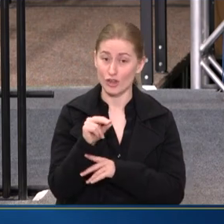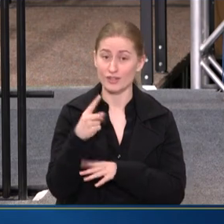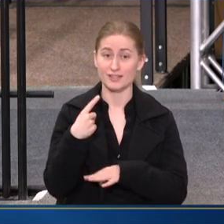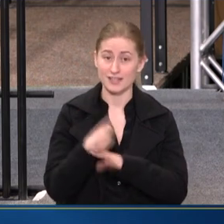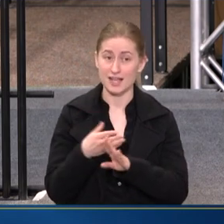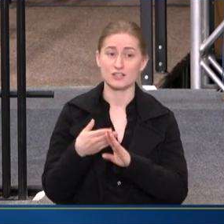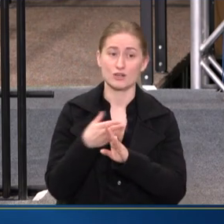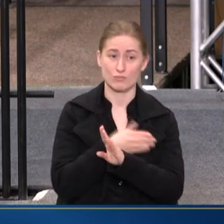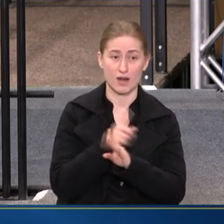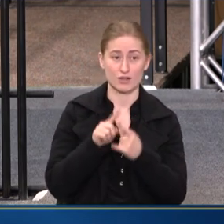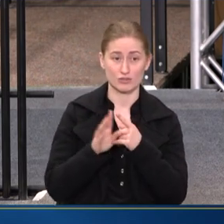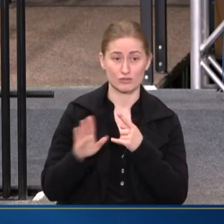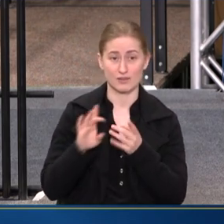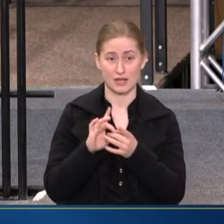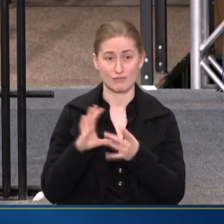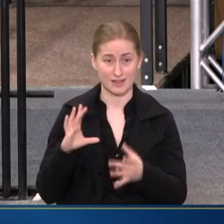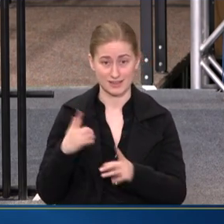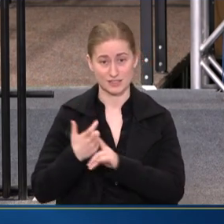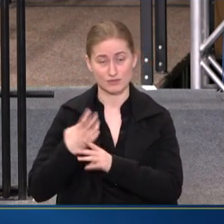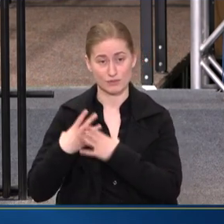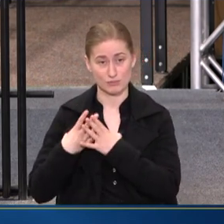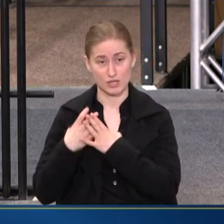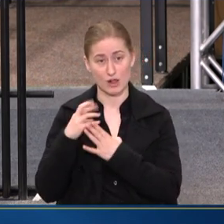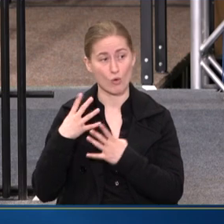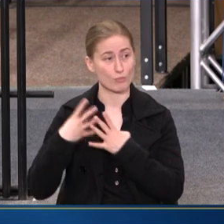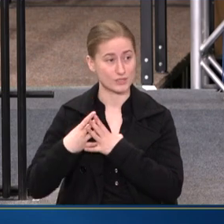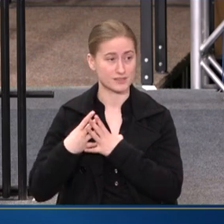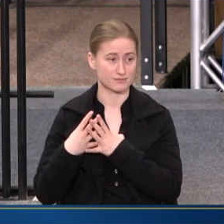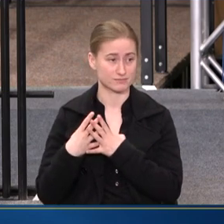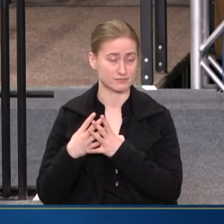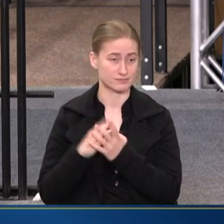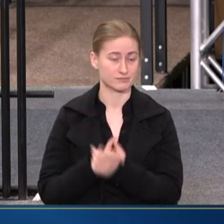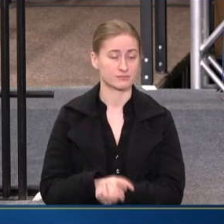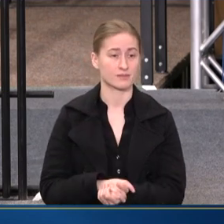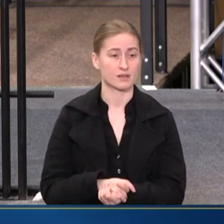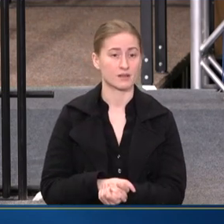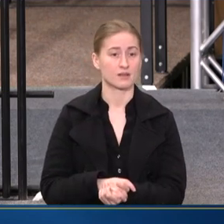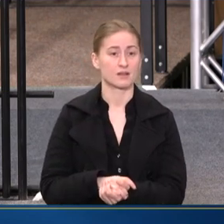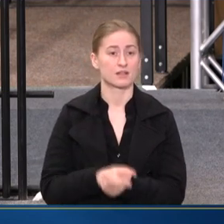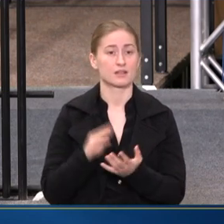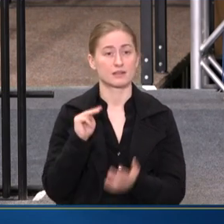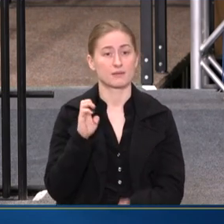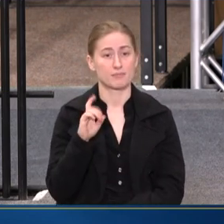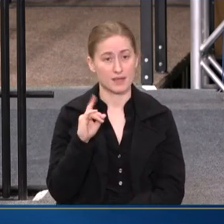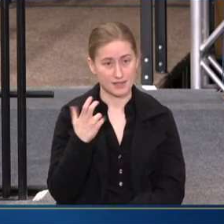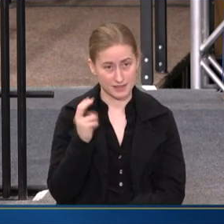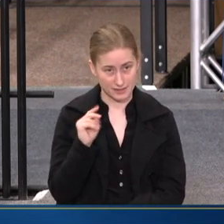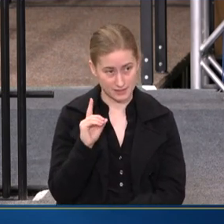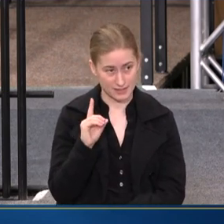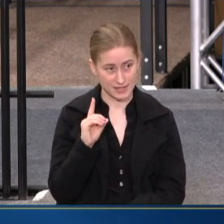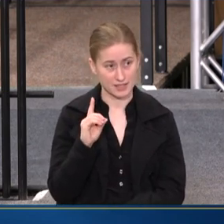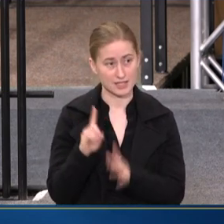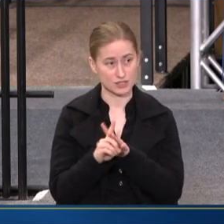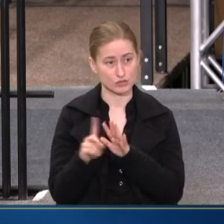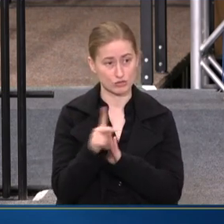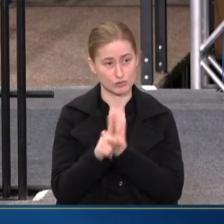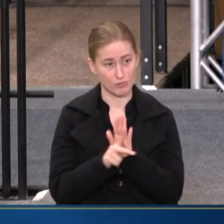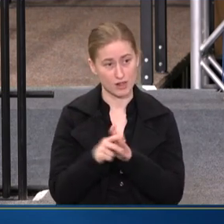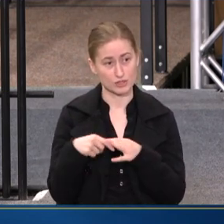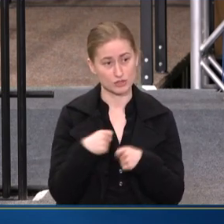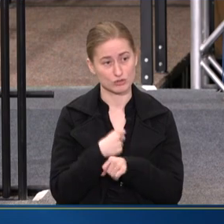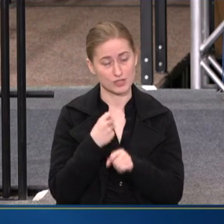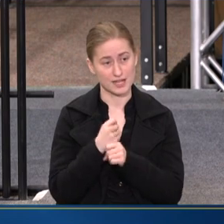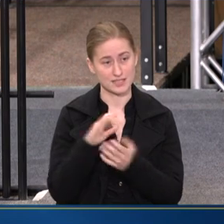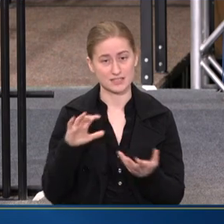prior to their release from jail or prison. The Medicaid in-med exclusion policy creates